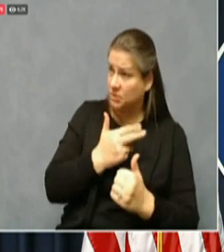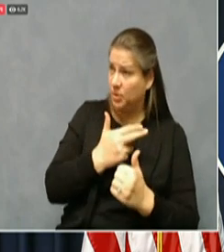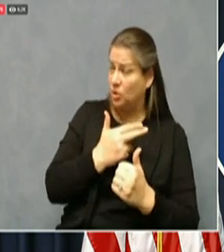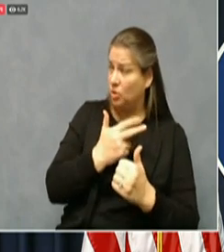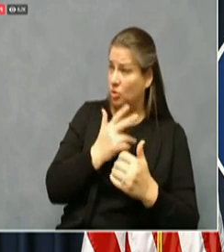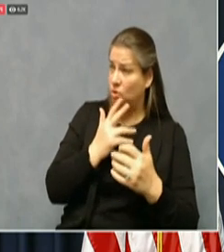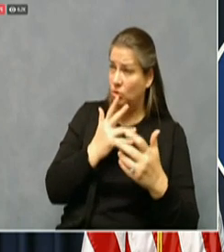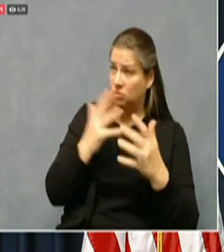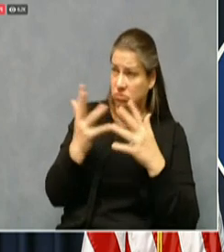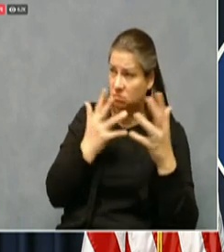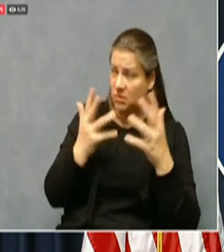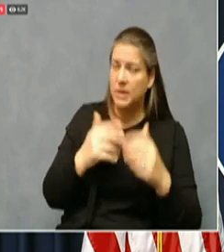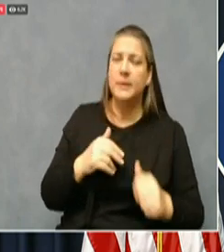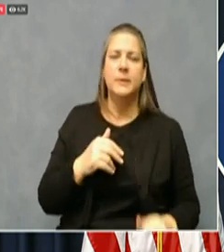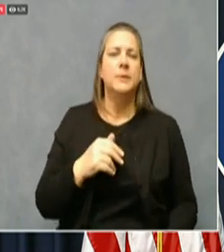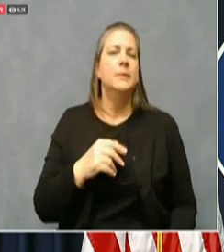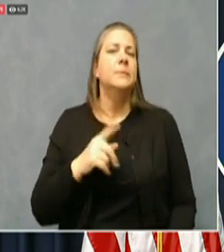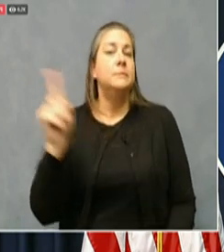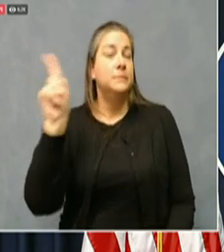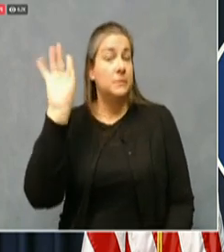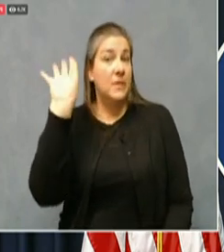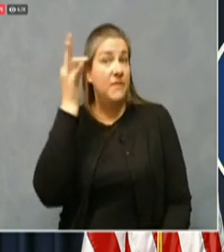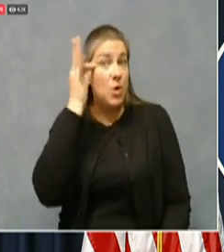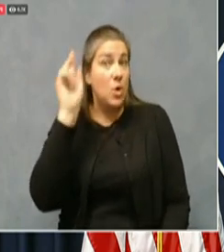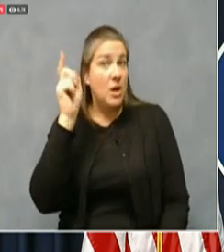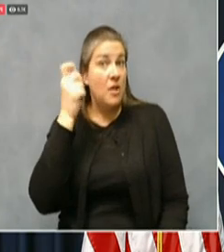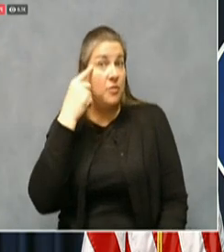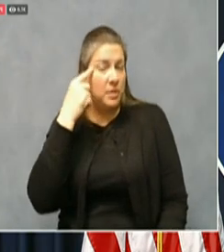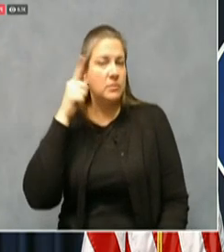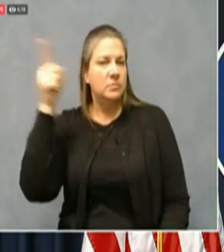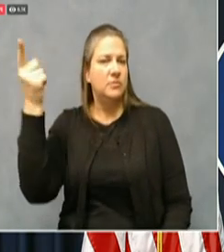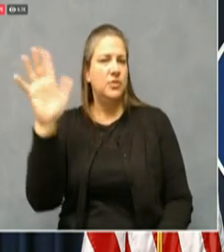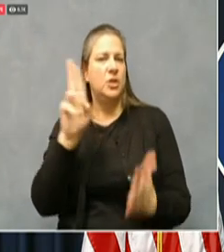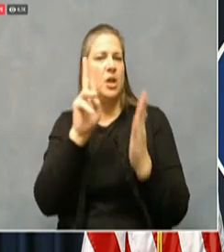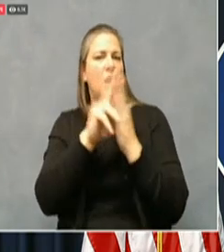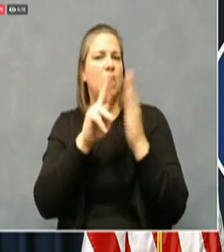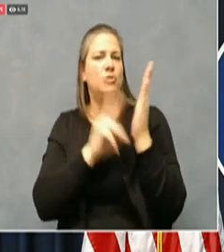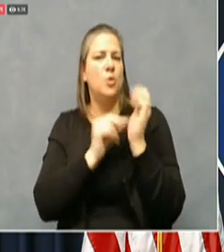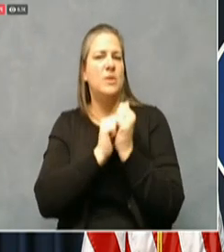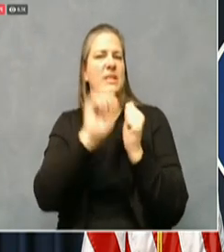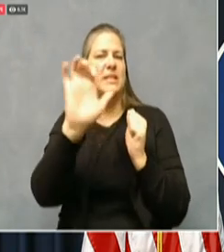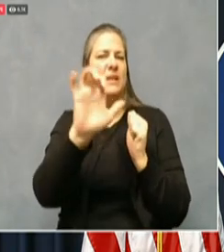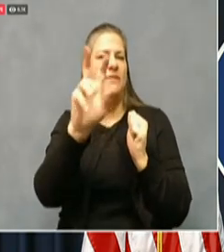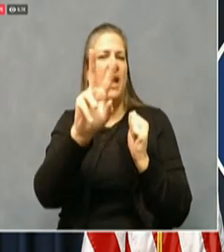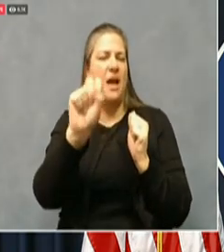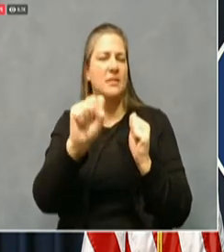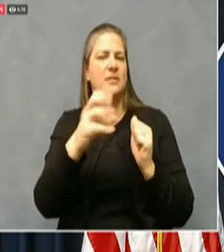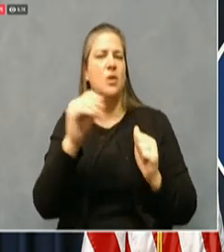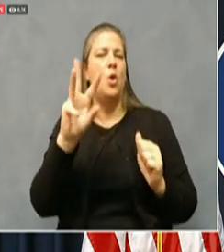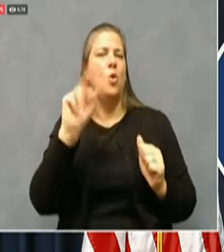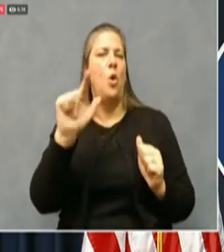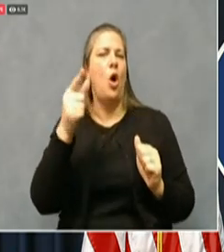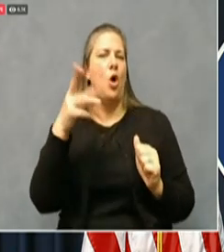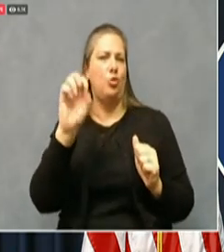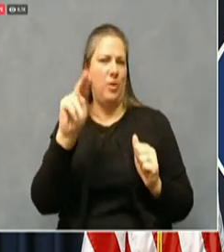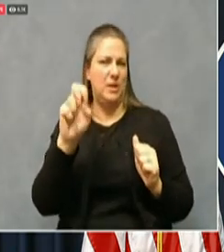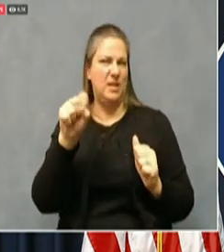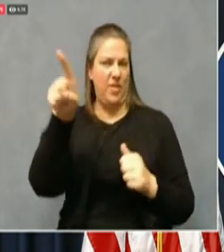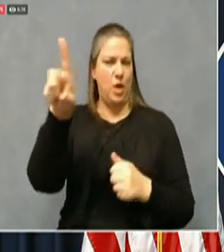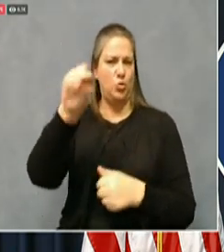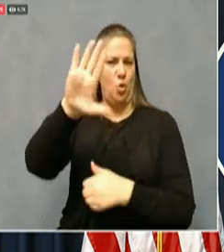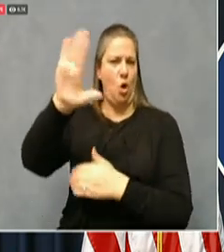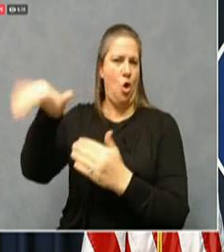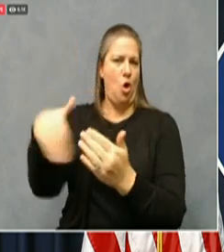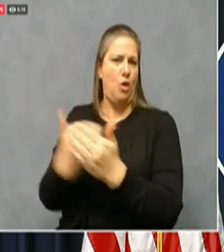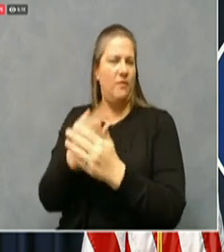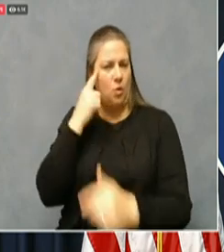So the federal government has entered into a contract with CVS and Walgreens who are going to do all of the long term care facilities.